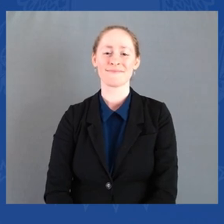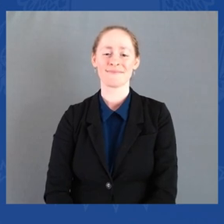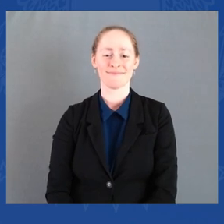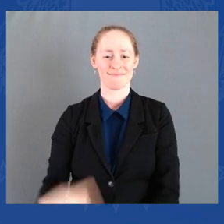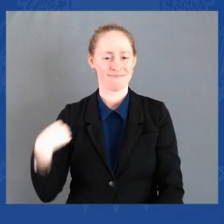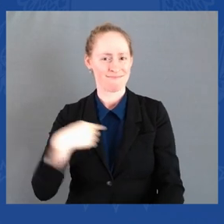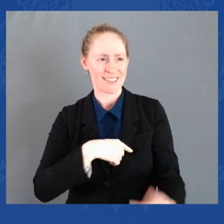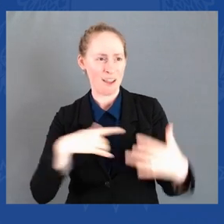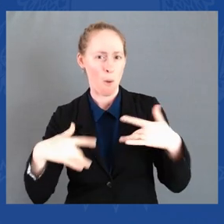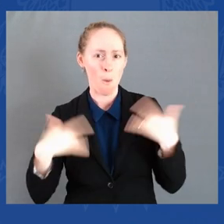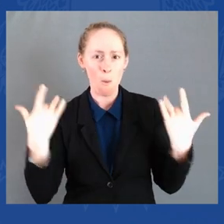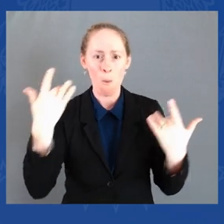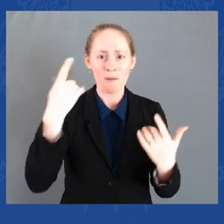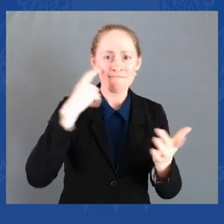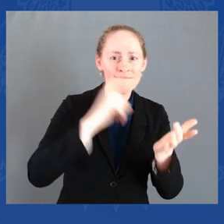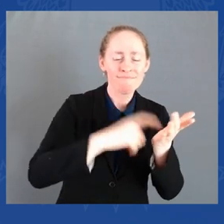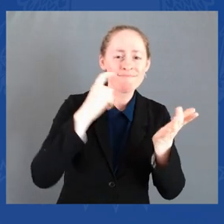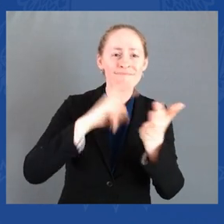told she's here. I'm looking.